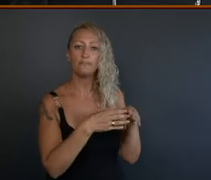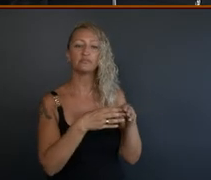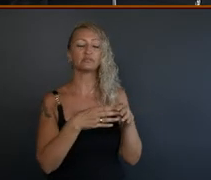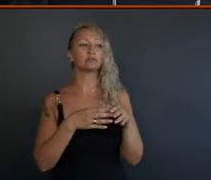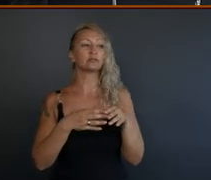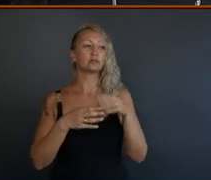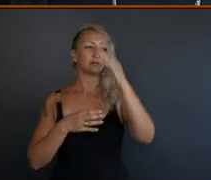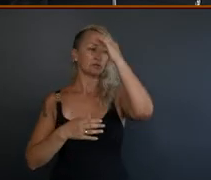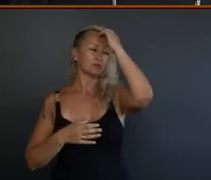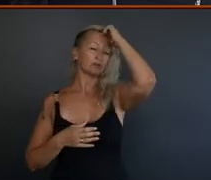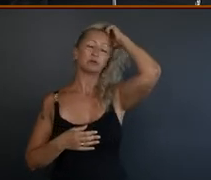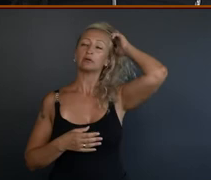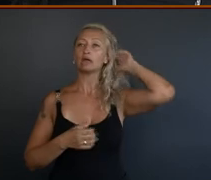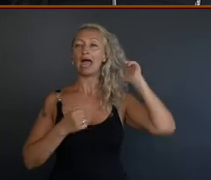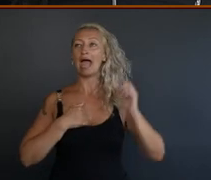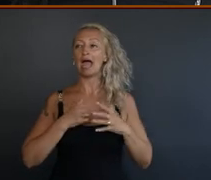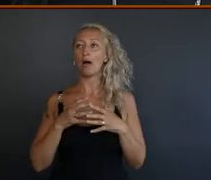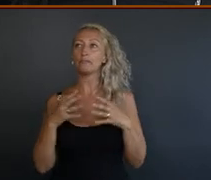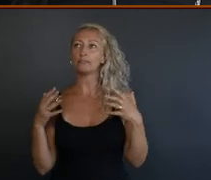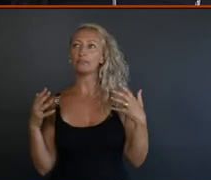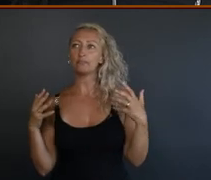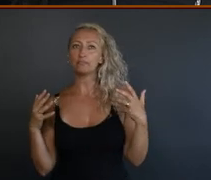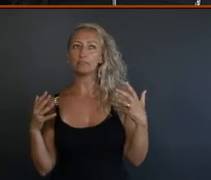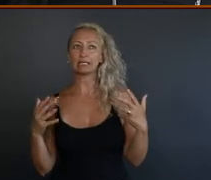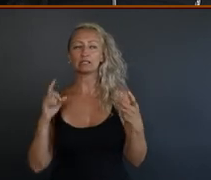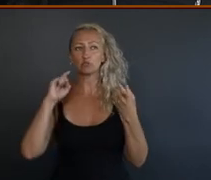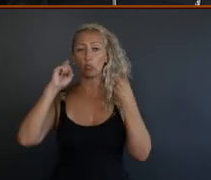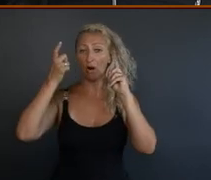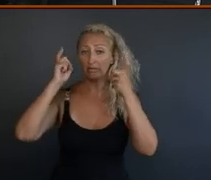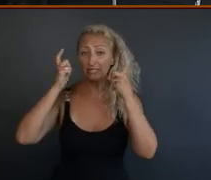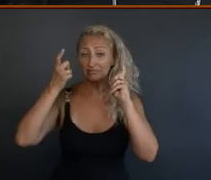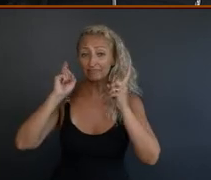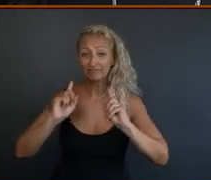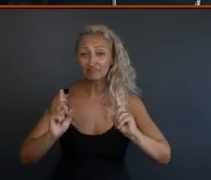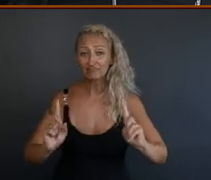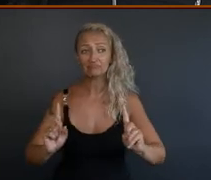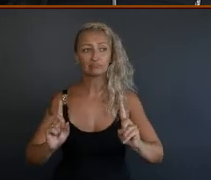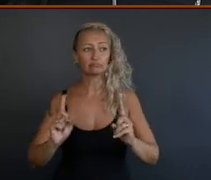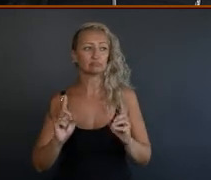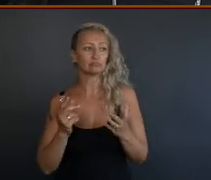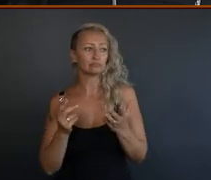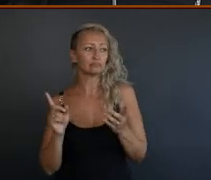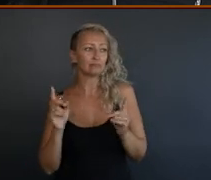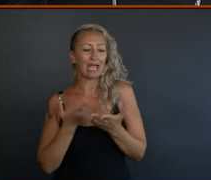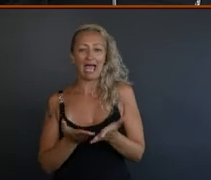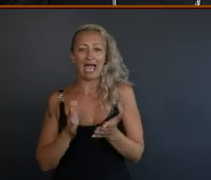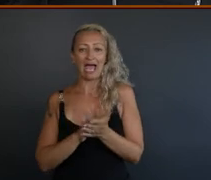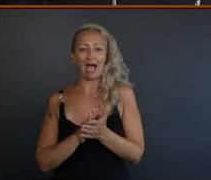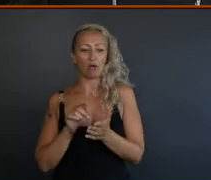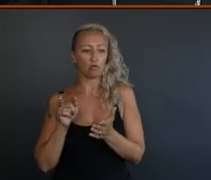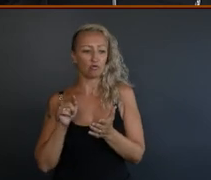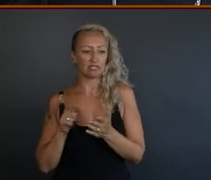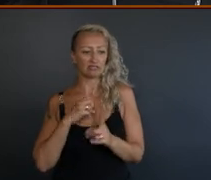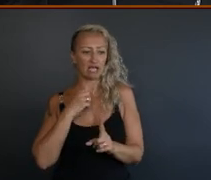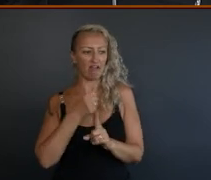for our countrymen. But our biggest worry and our biggest concern is to what it's going to do to our main